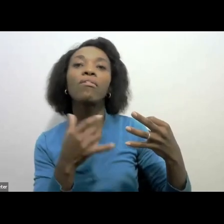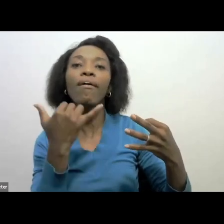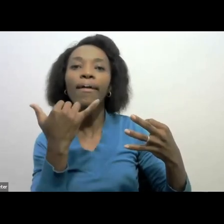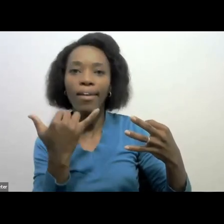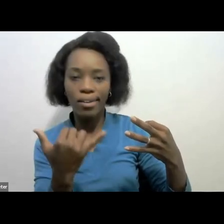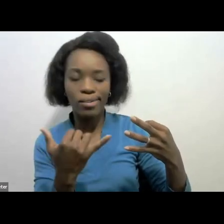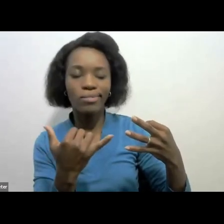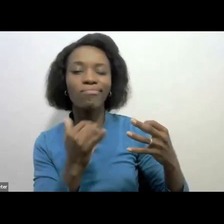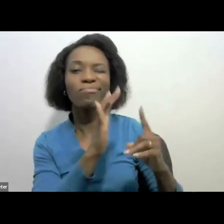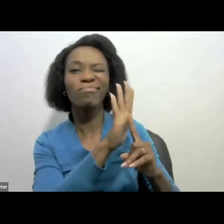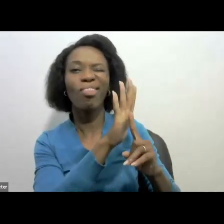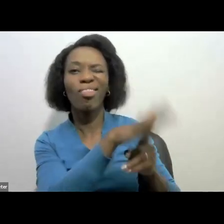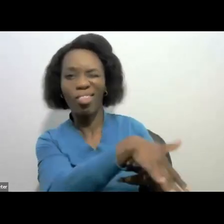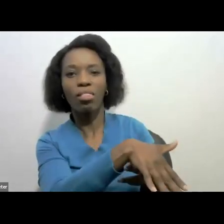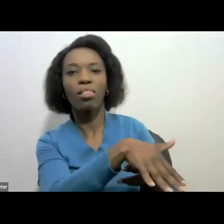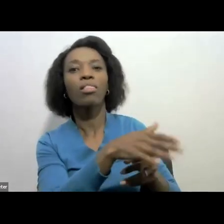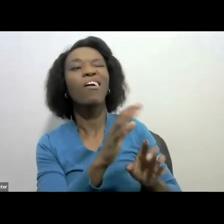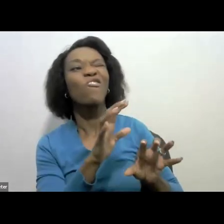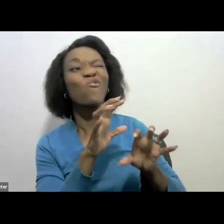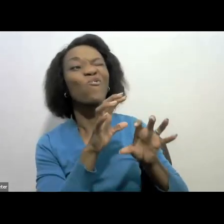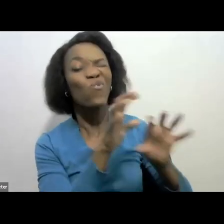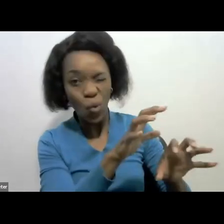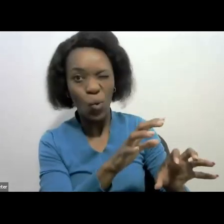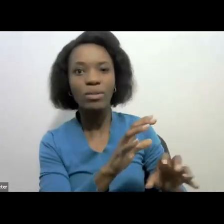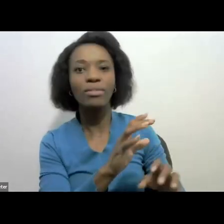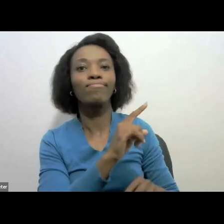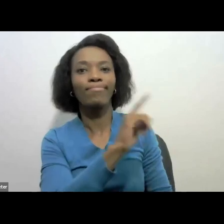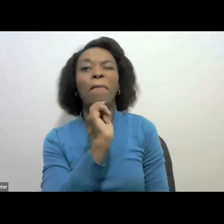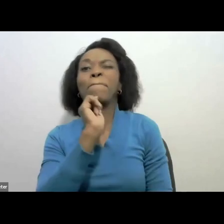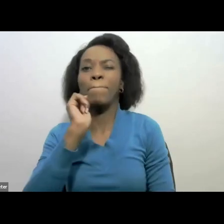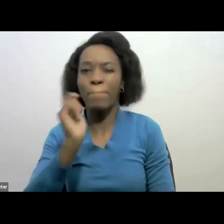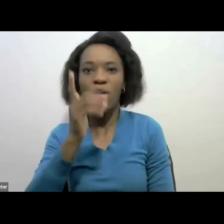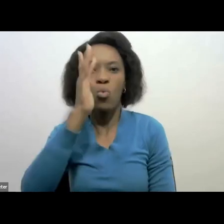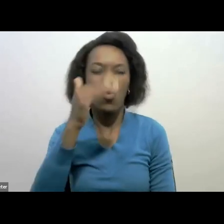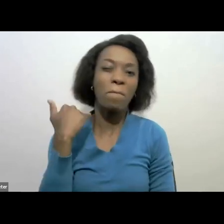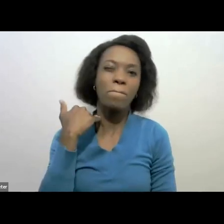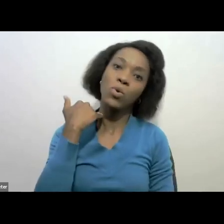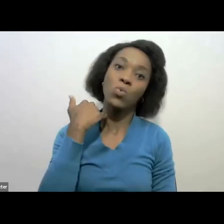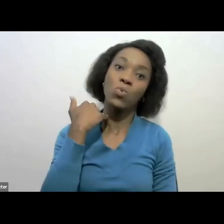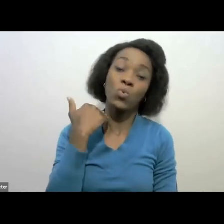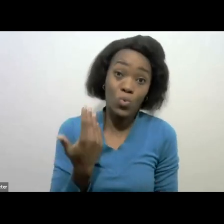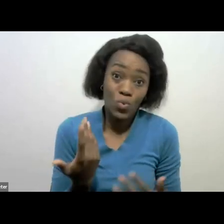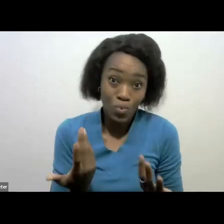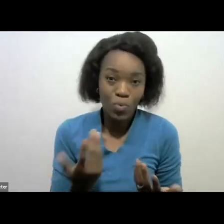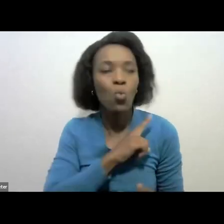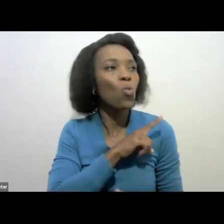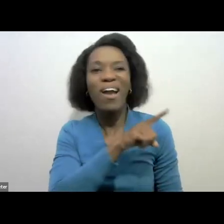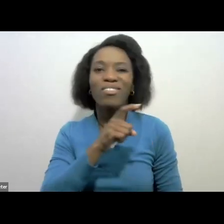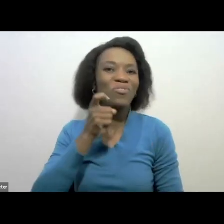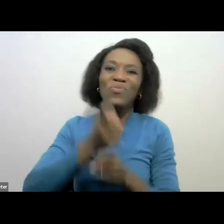hard and costly for those taxpayers and traders who don't want to comply. Ladies and gentlemen,